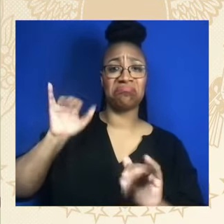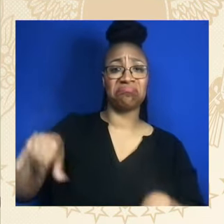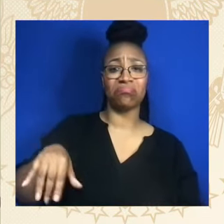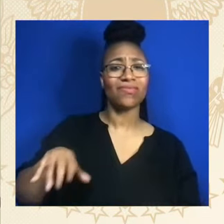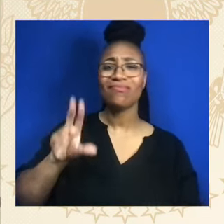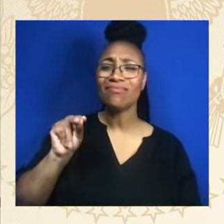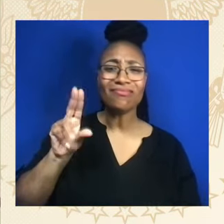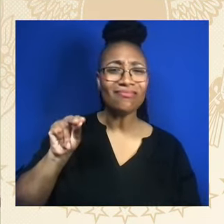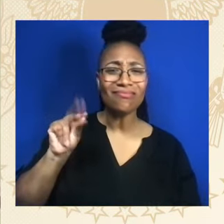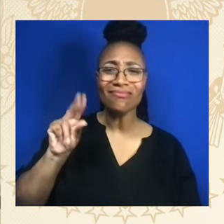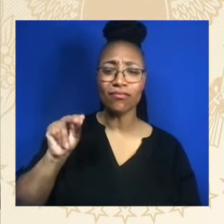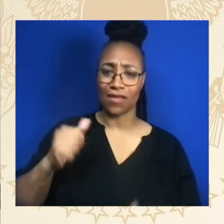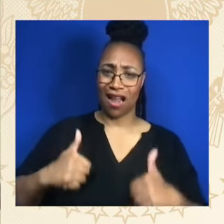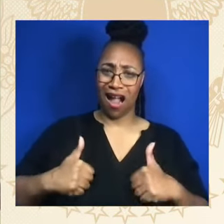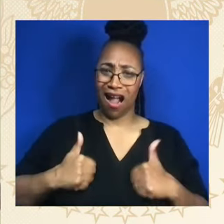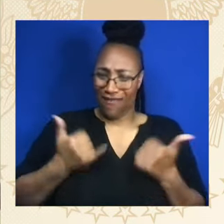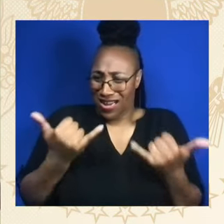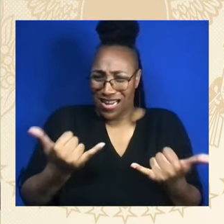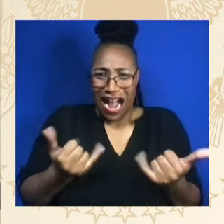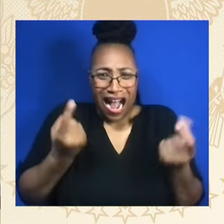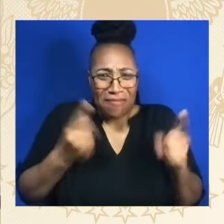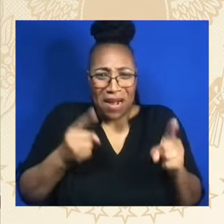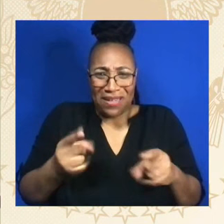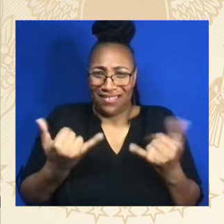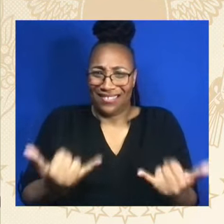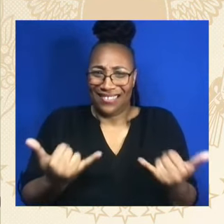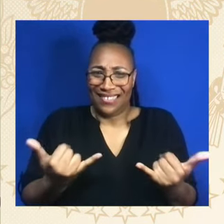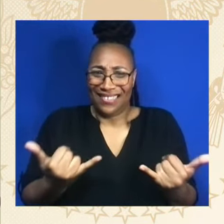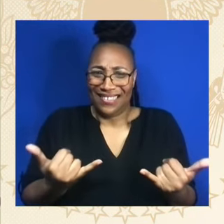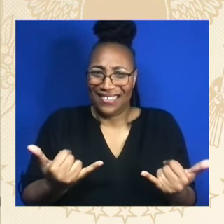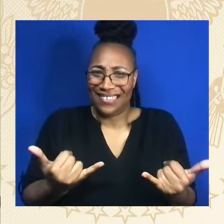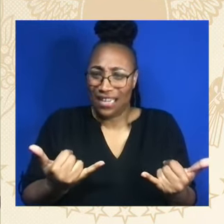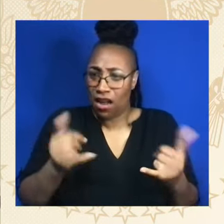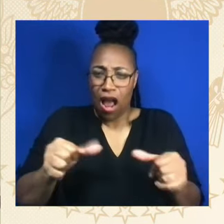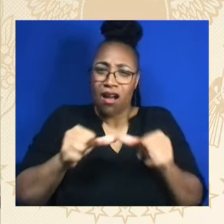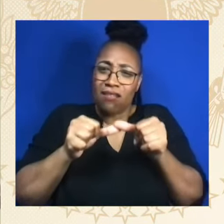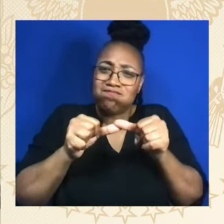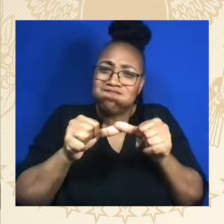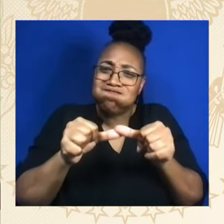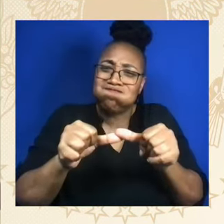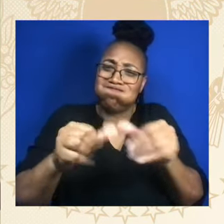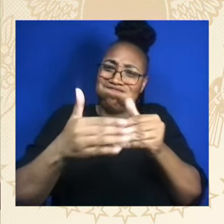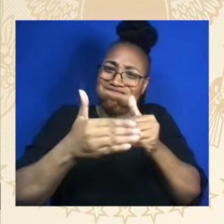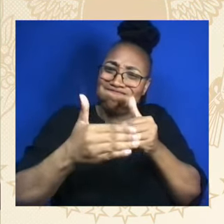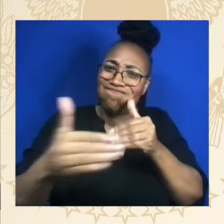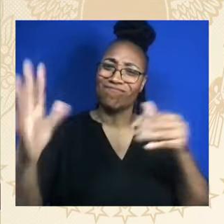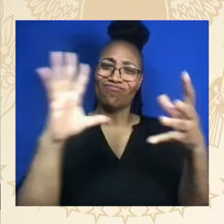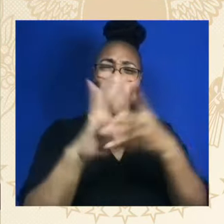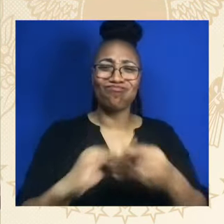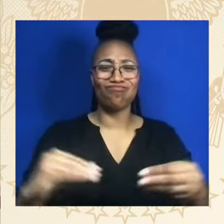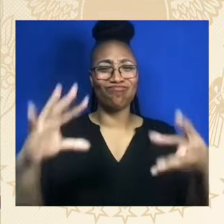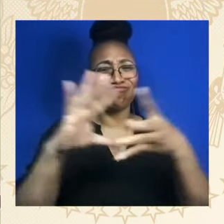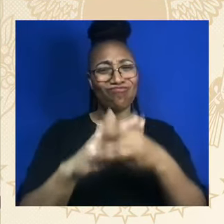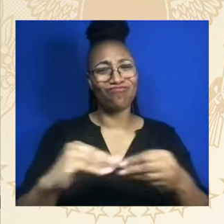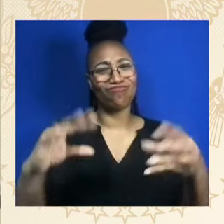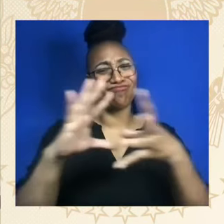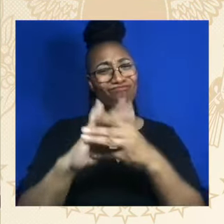And history that we then must teach and celebrate.